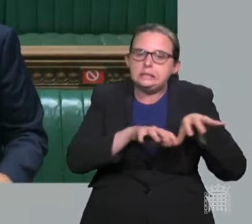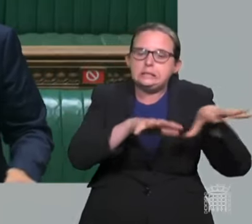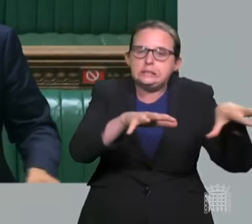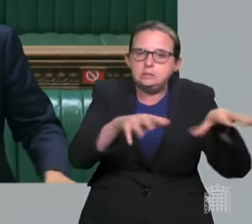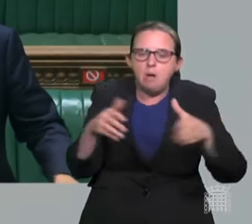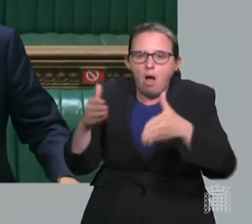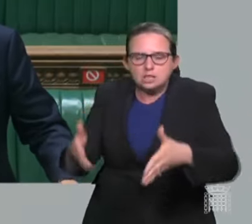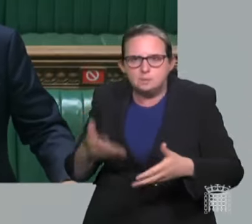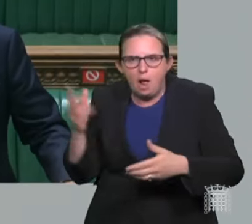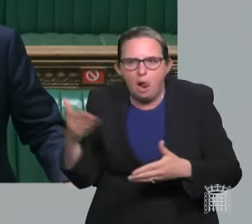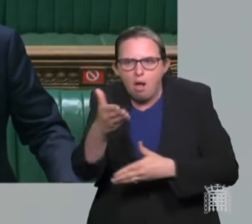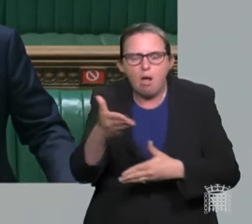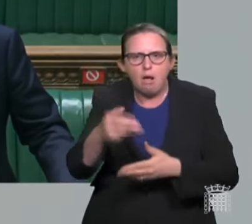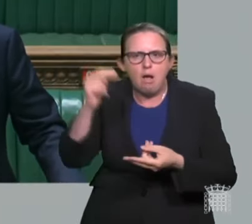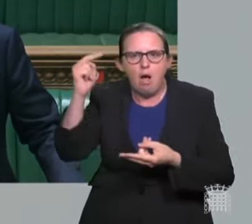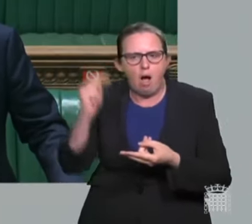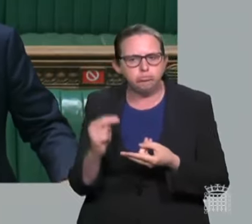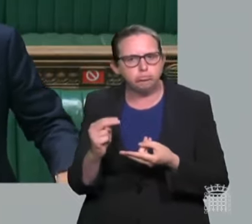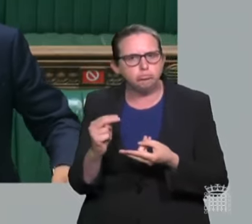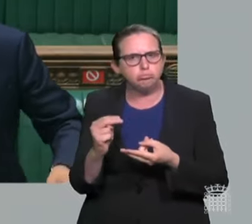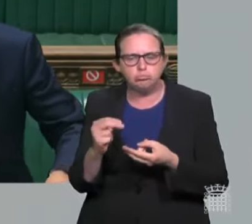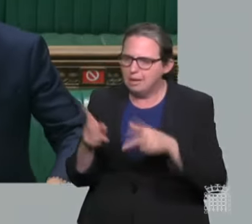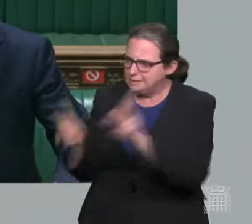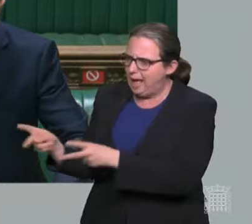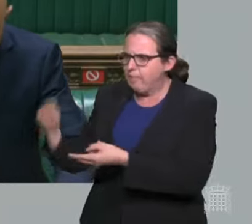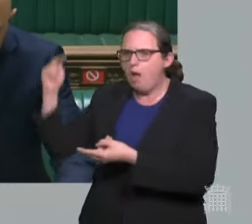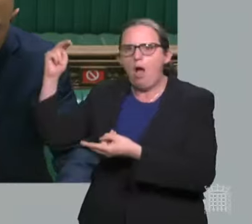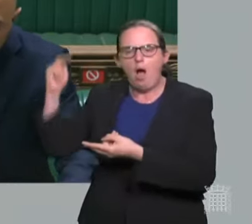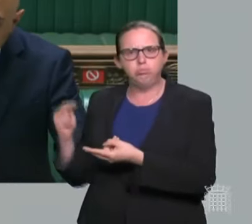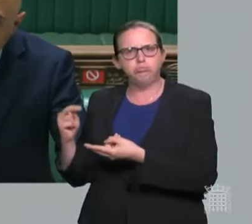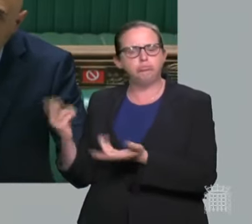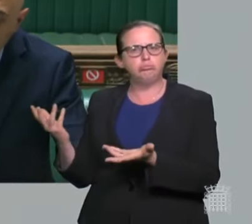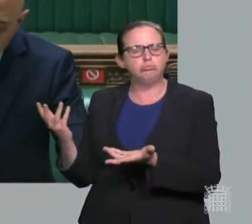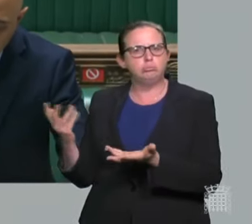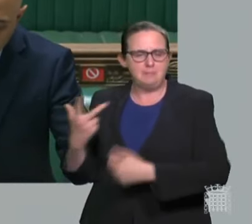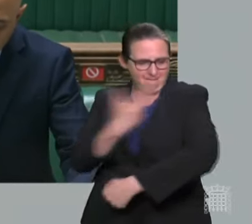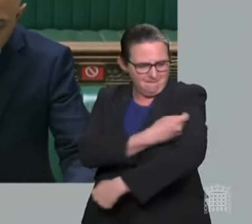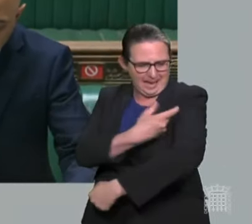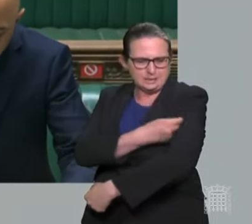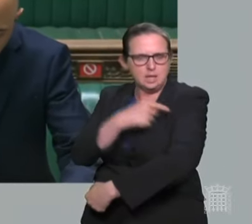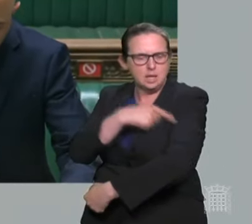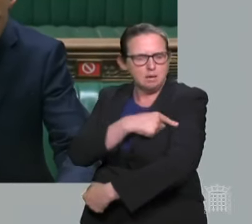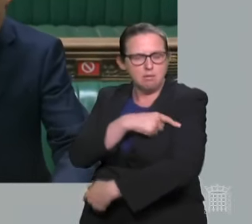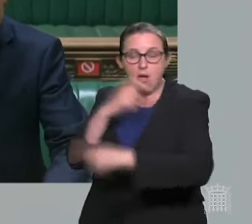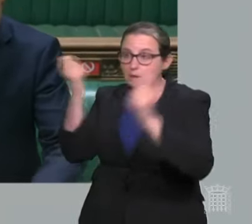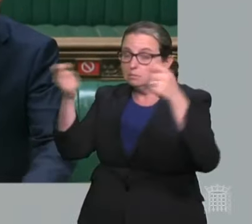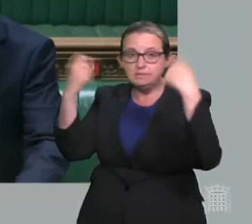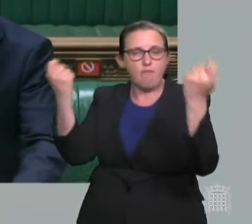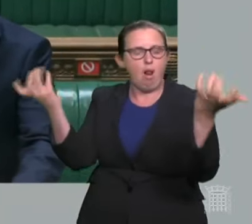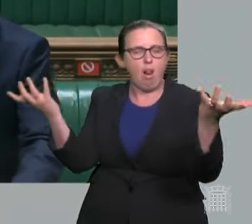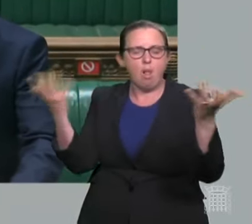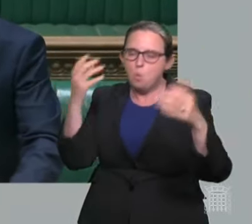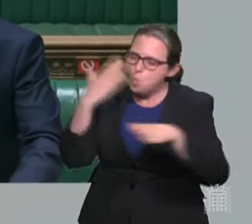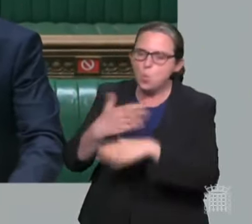figure we saw at the peak. Our vaccines are building a wall of protection against hospitalisation